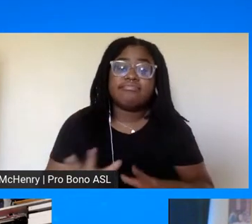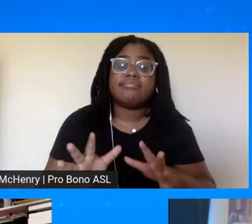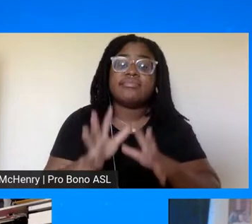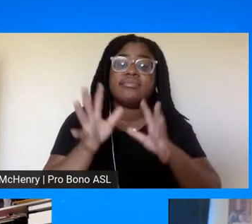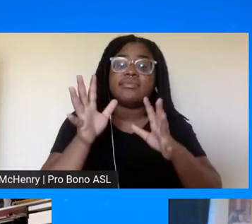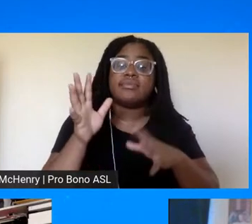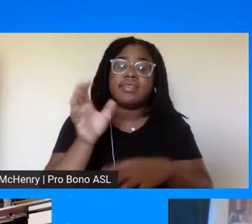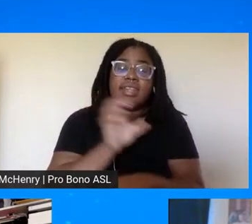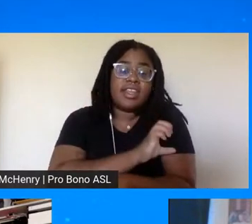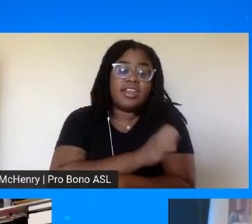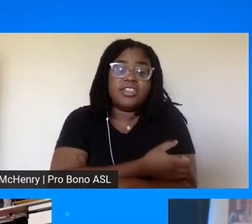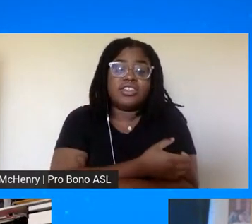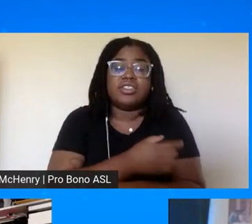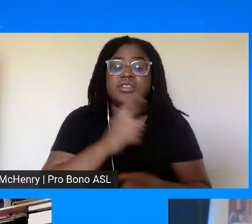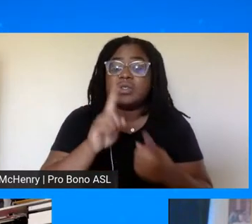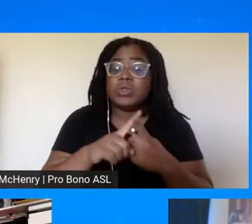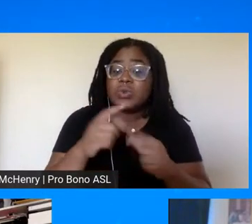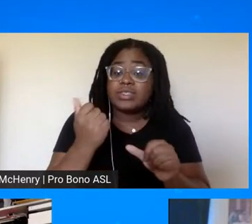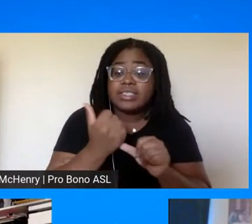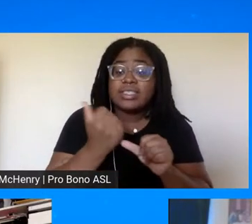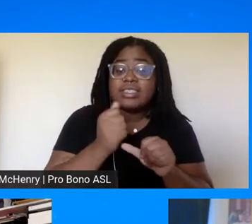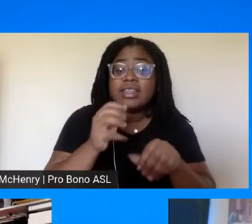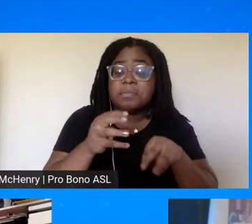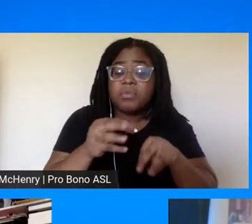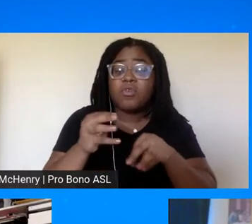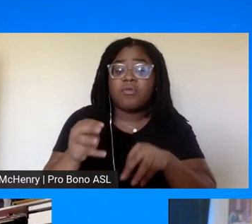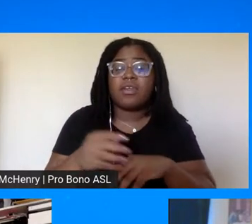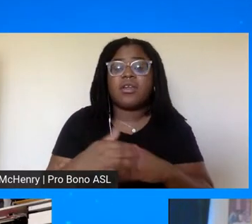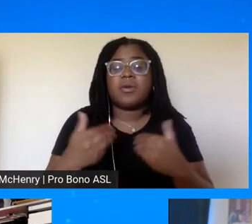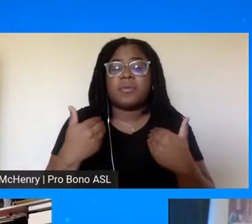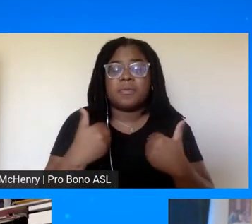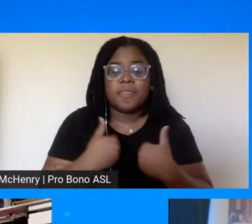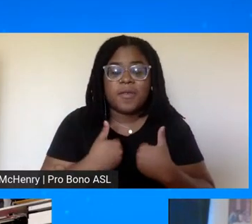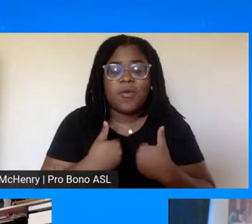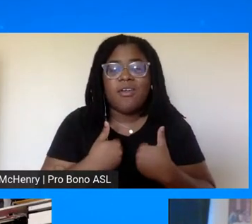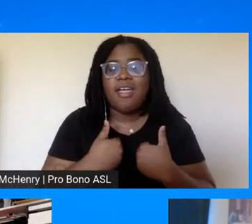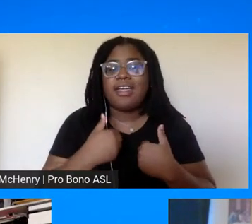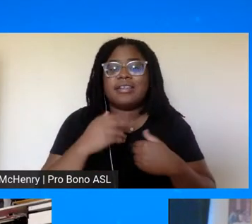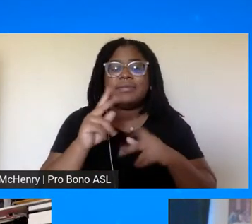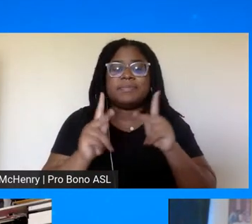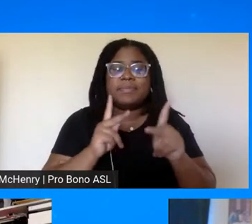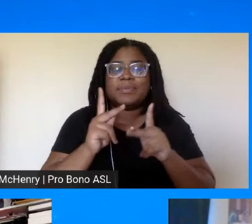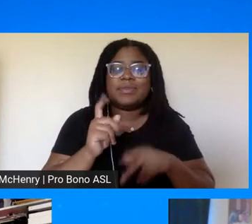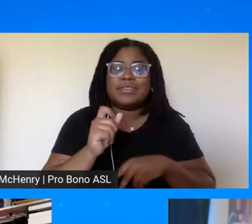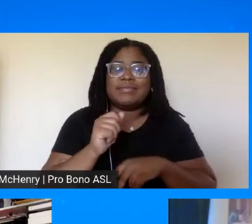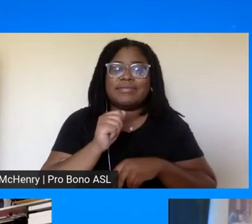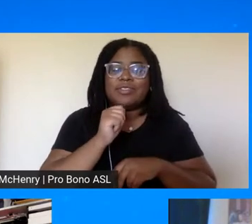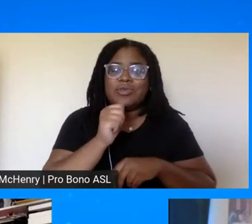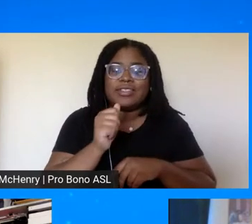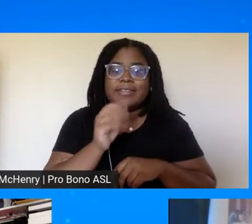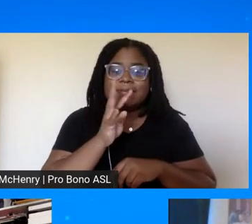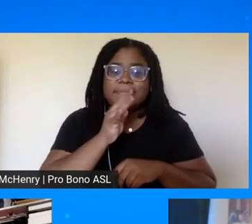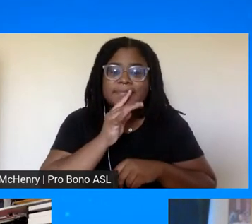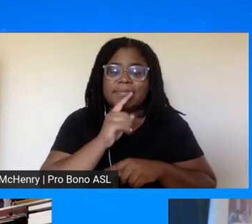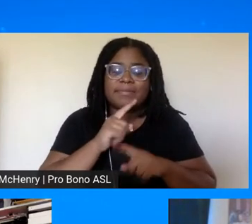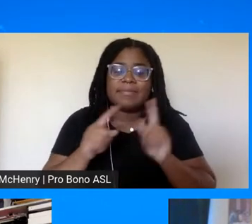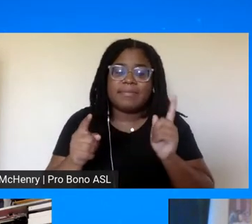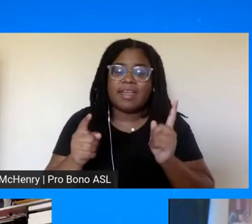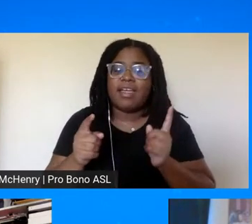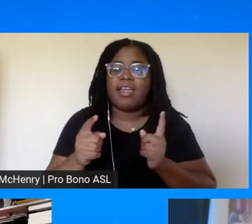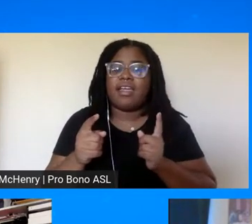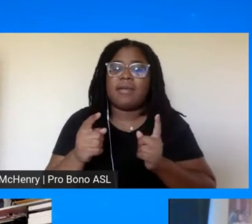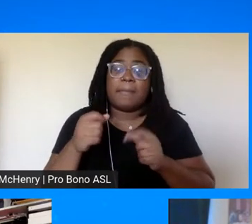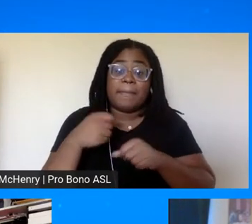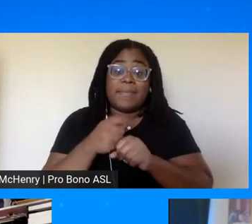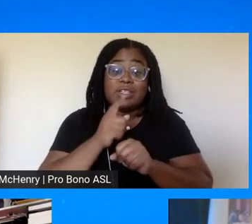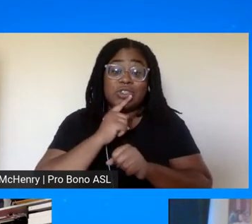among women to assist in the movement of course you had those unsung women right those unsung heroines who ensured that that folks were